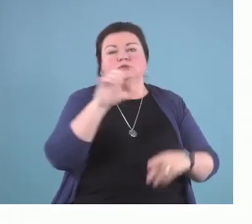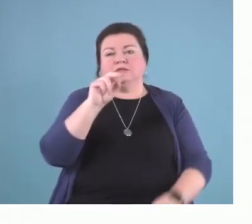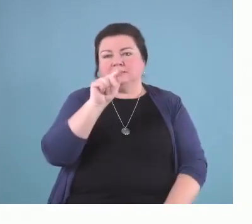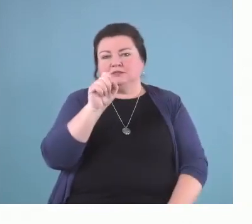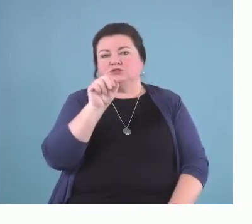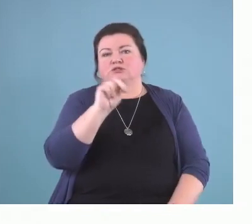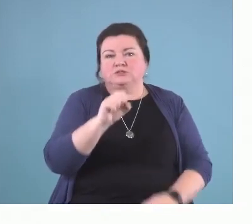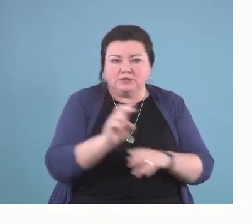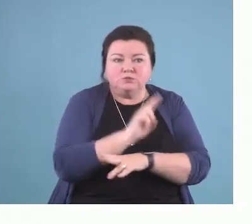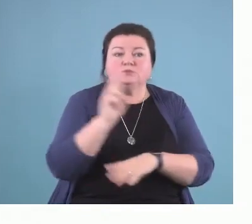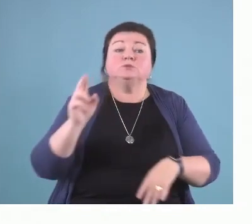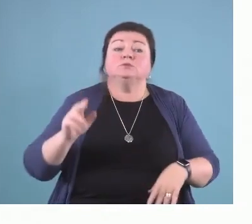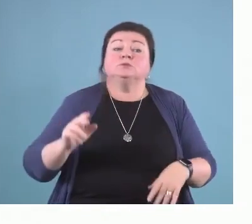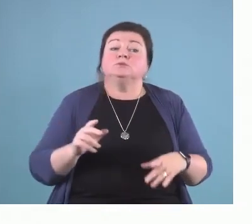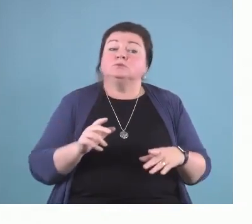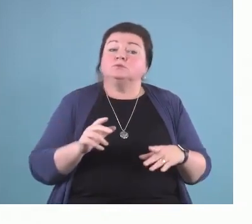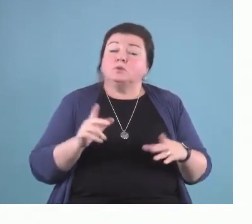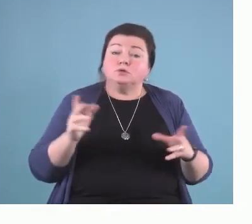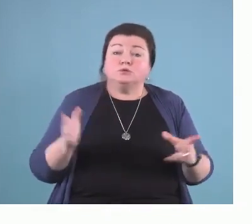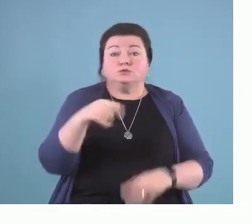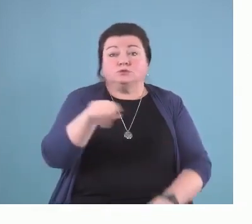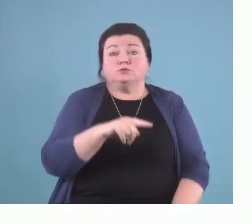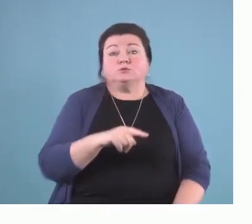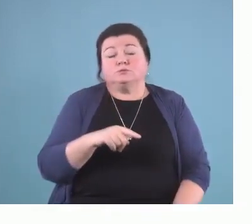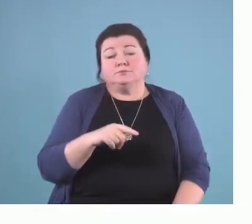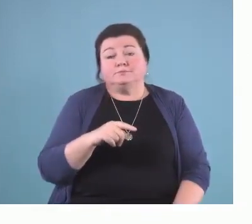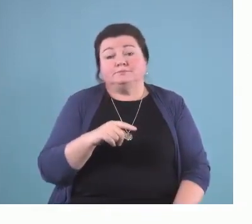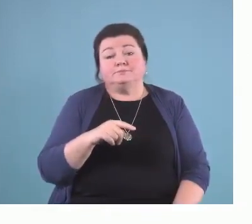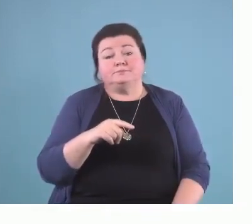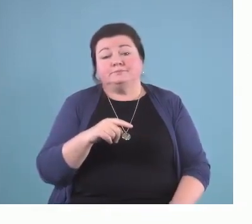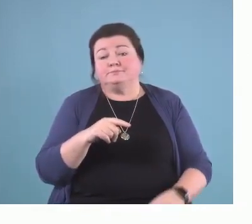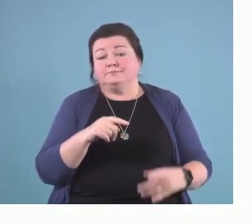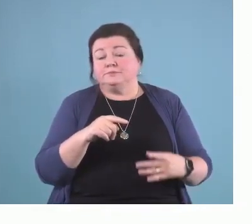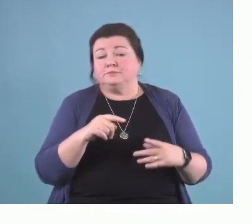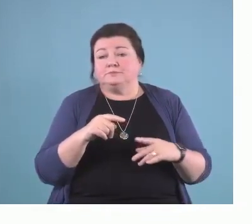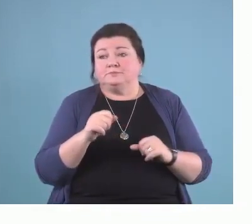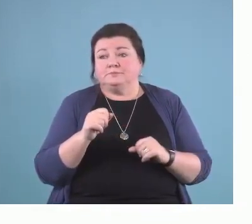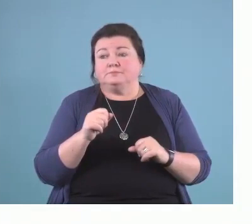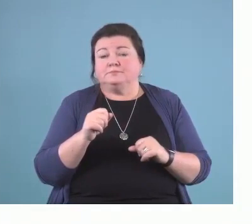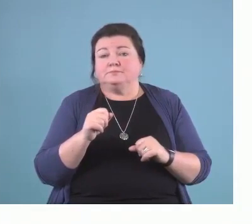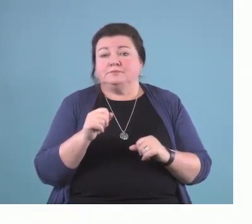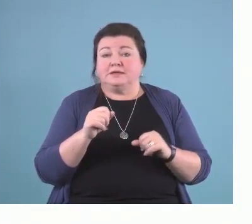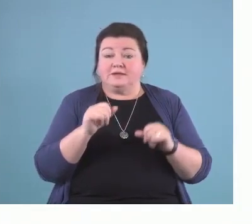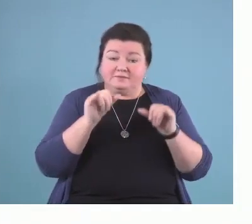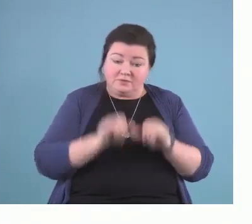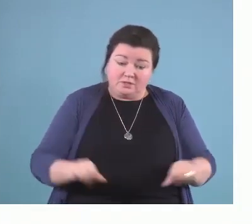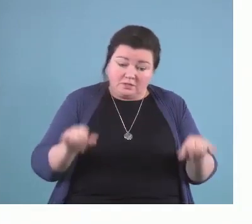And I'd like to encourage you to remember that you cannot be what you need to be by remaining what you are.